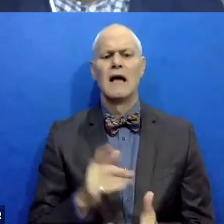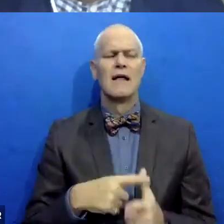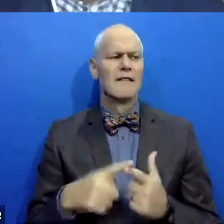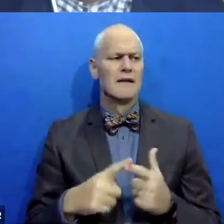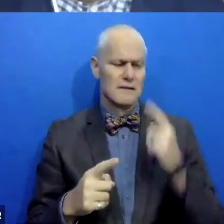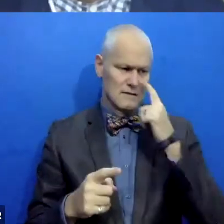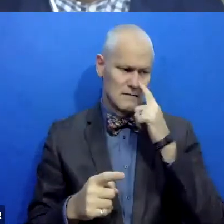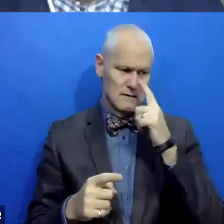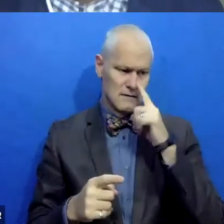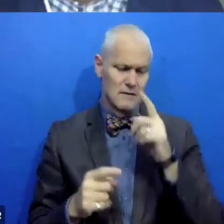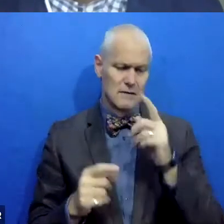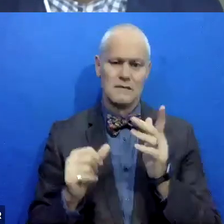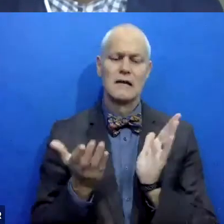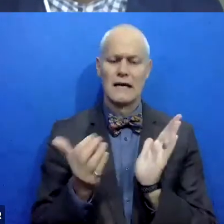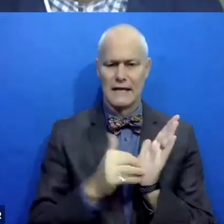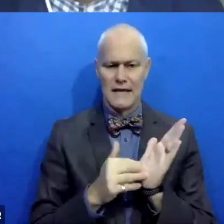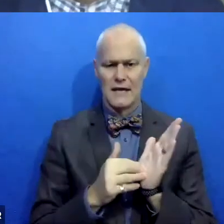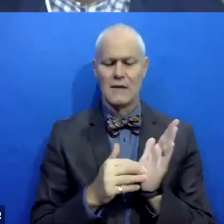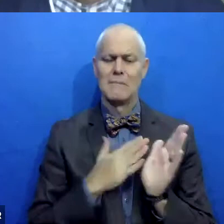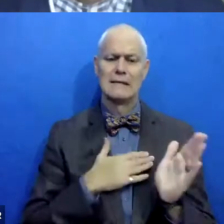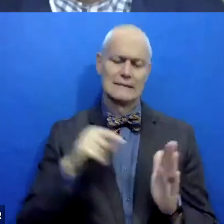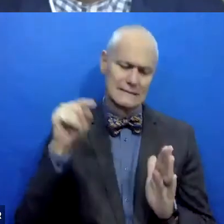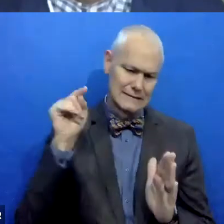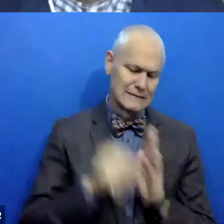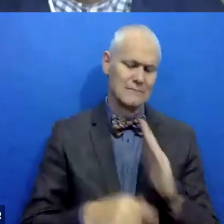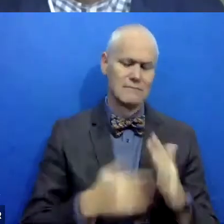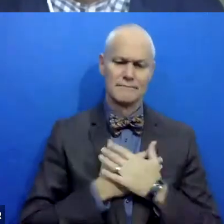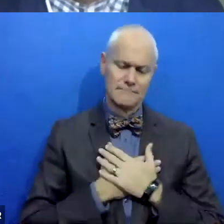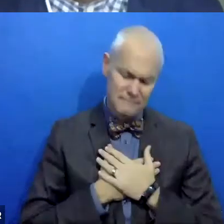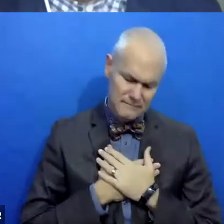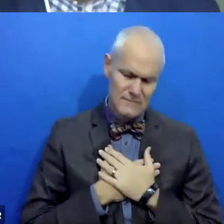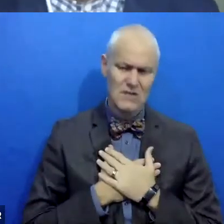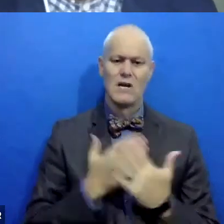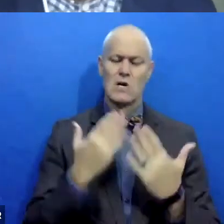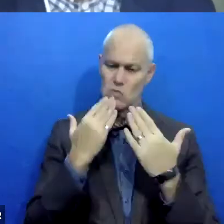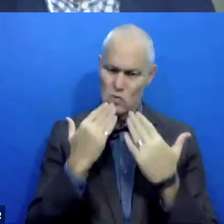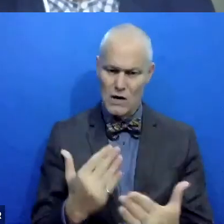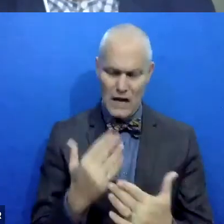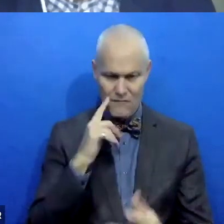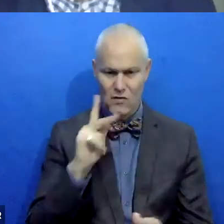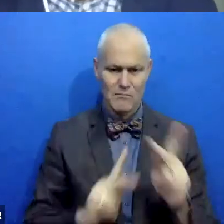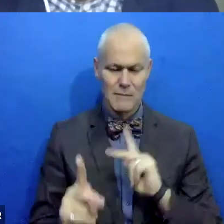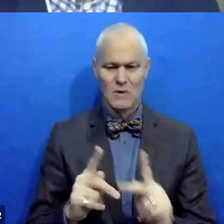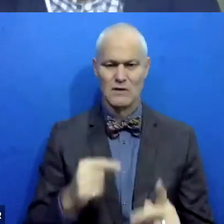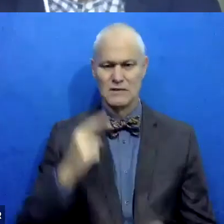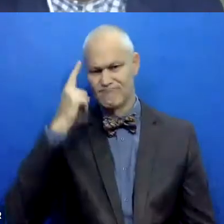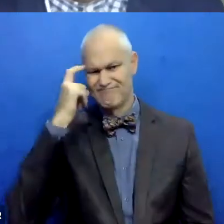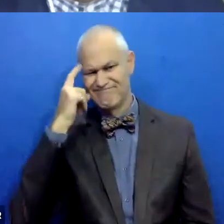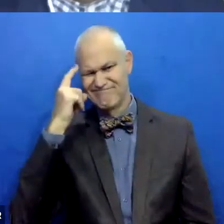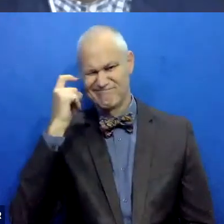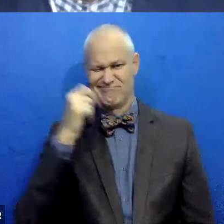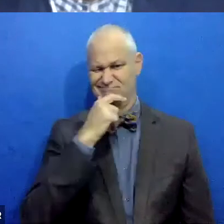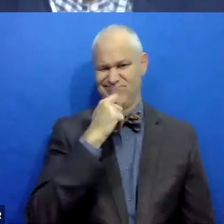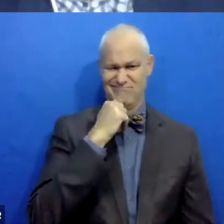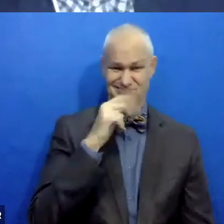know, I just want to reiterate my deep, um, gratitude for people who had, uh, skepticism about the applicability of